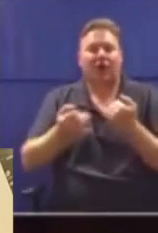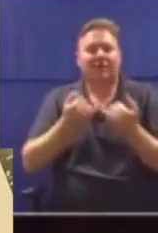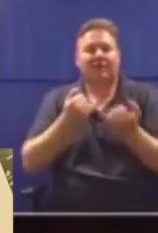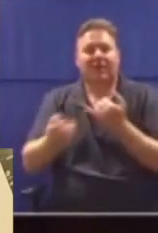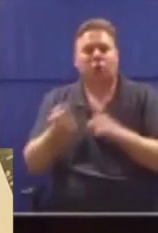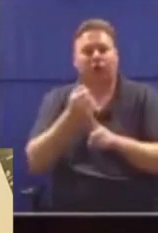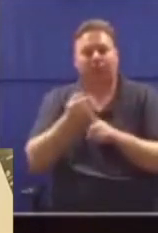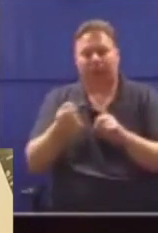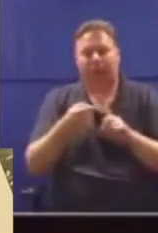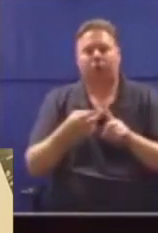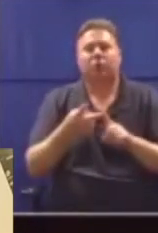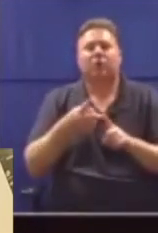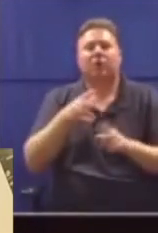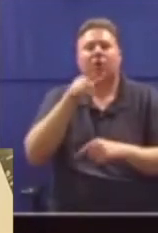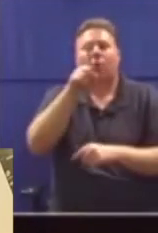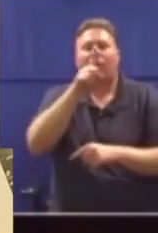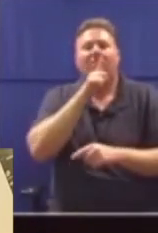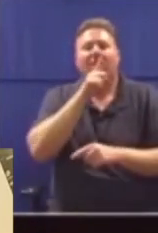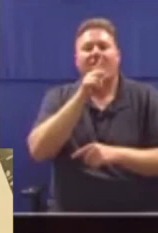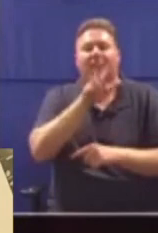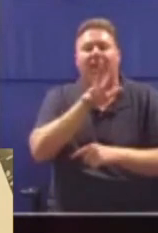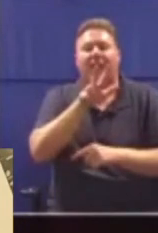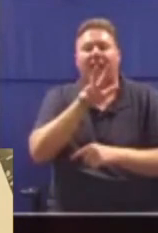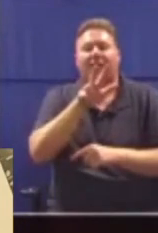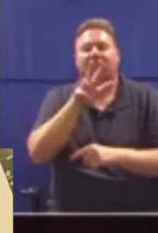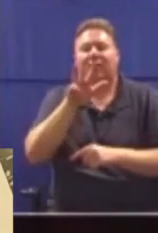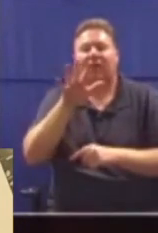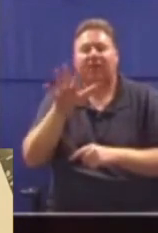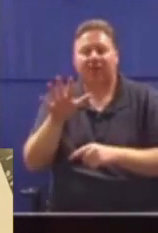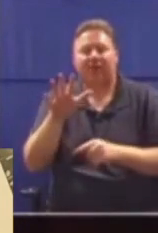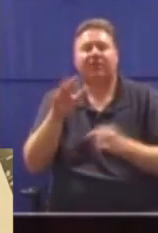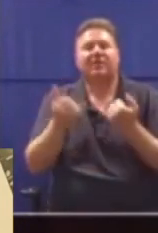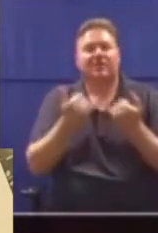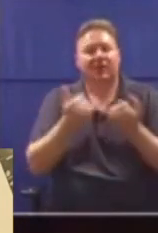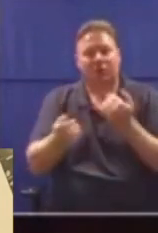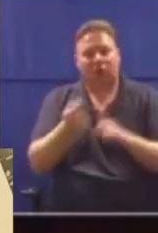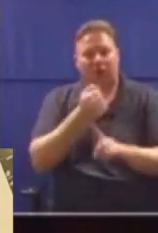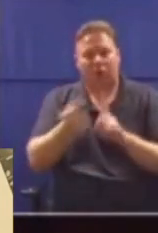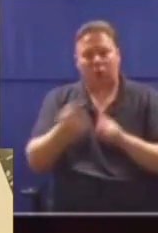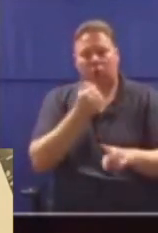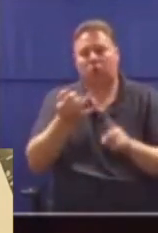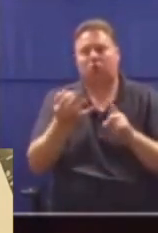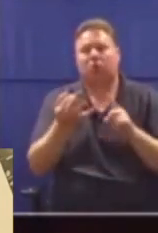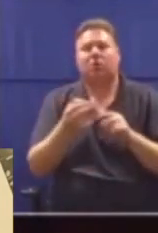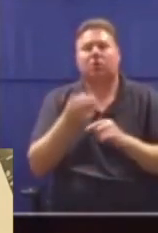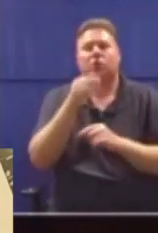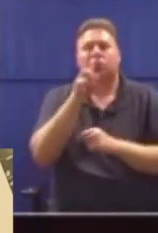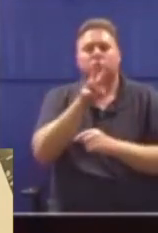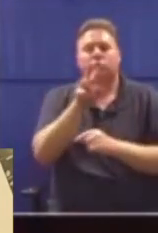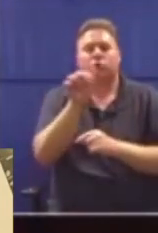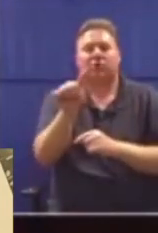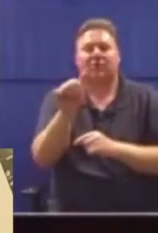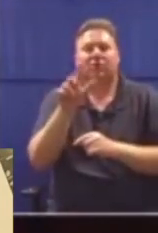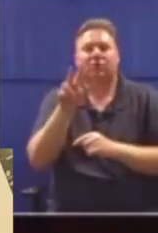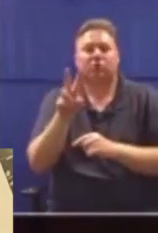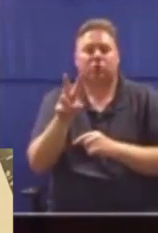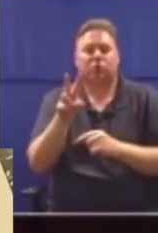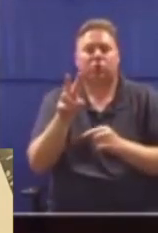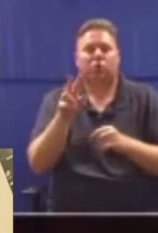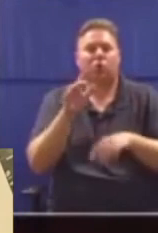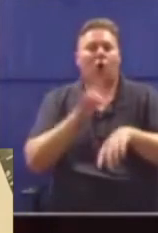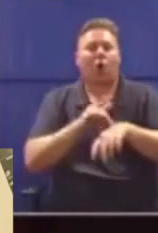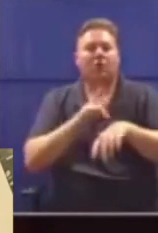1895 cases of sexual assault, 262 contact sexual